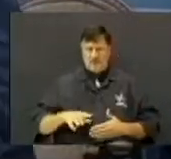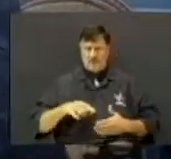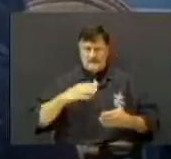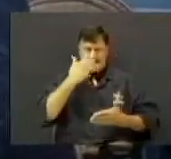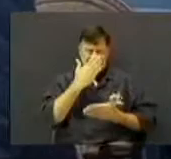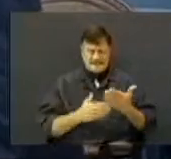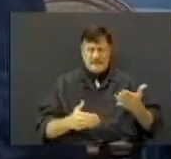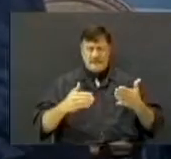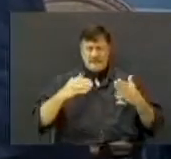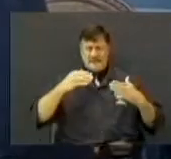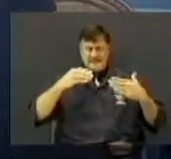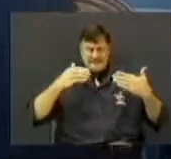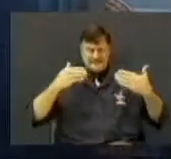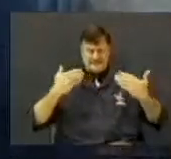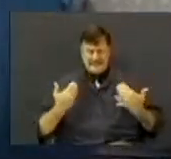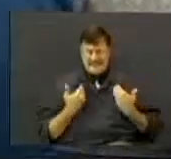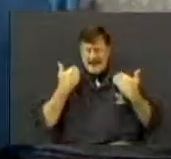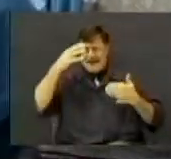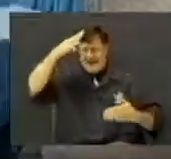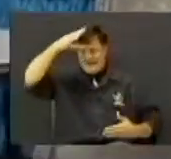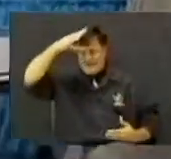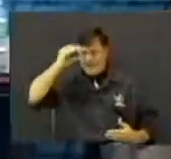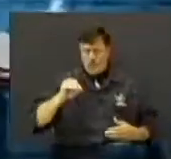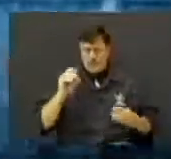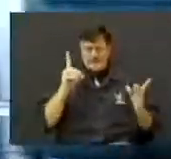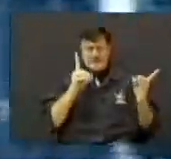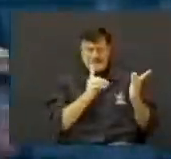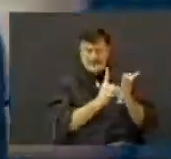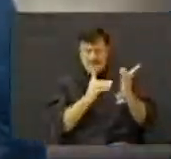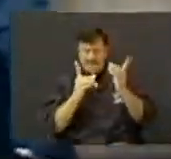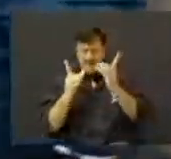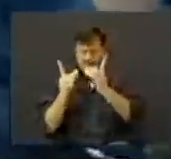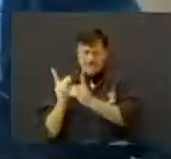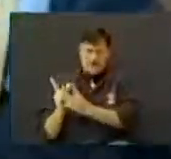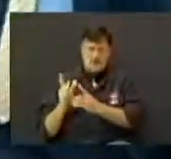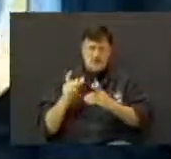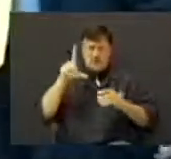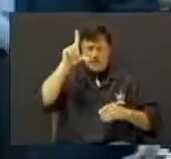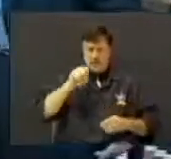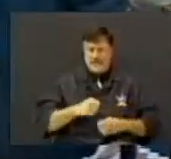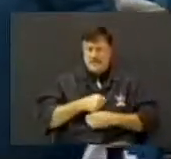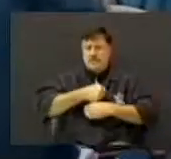boys are getting up and doing devotions. Somebody ought to run around and hear a shout glory.